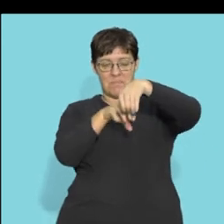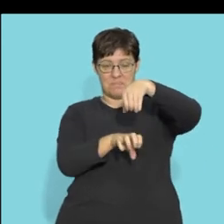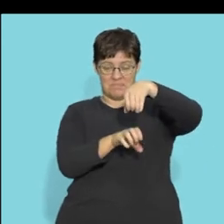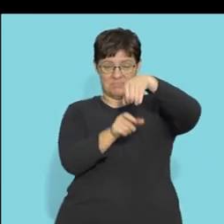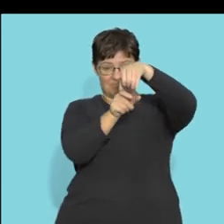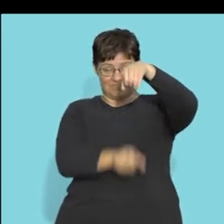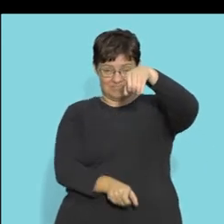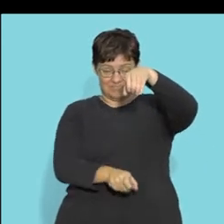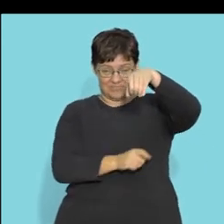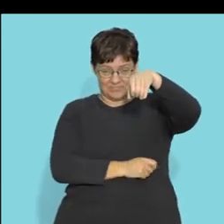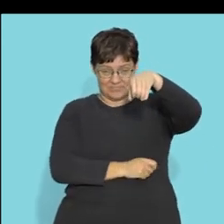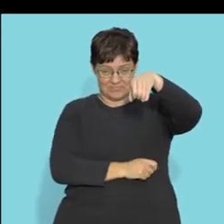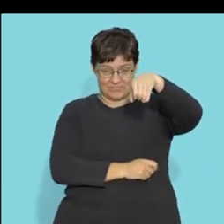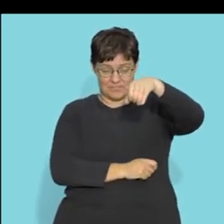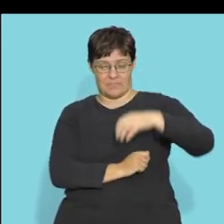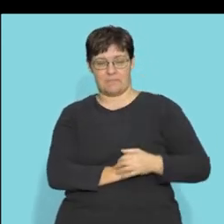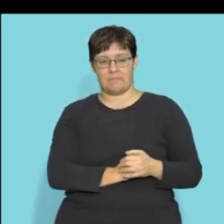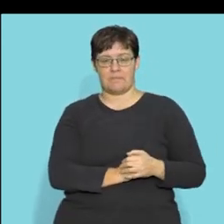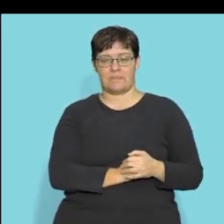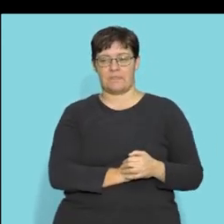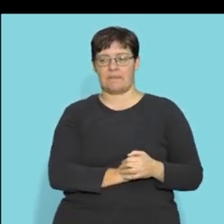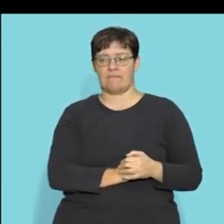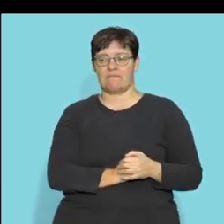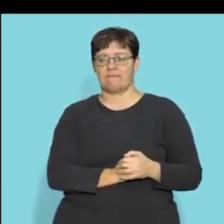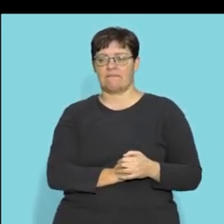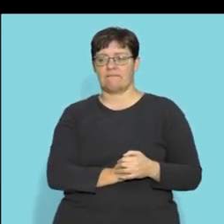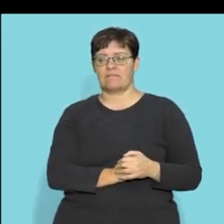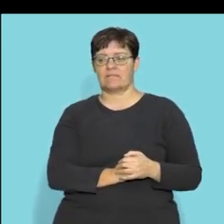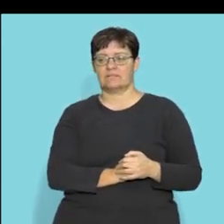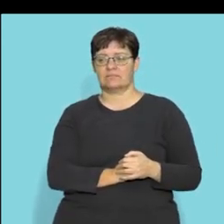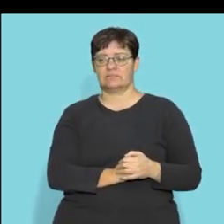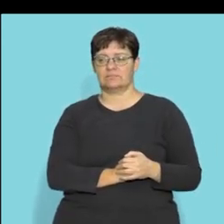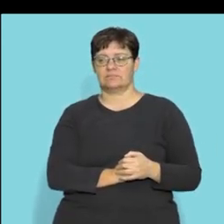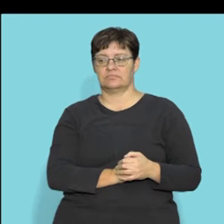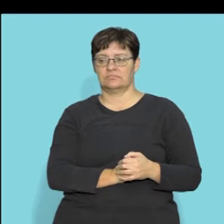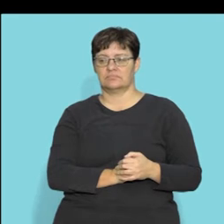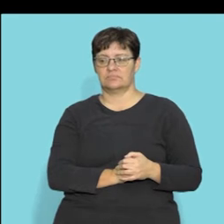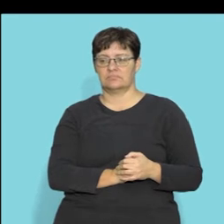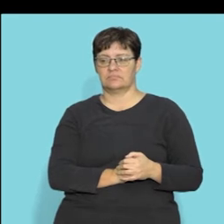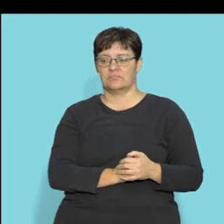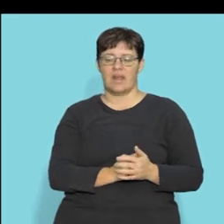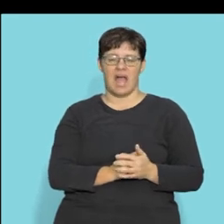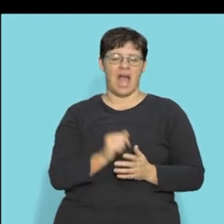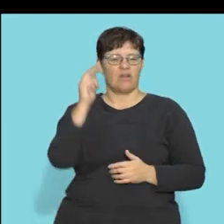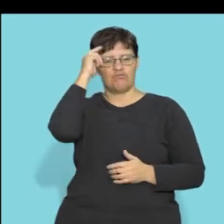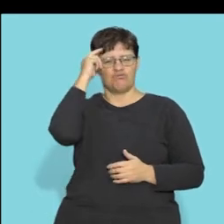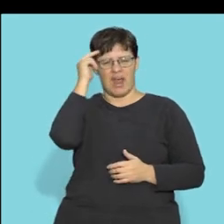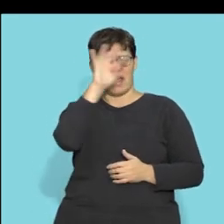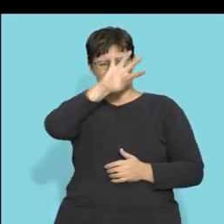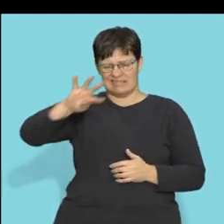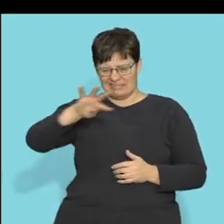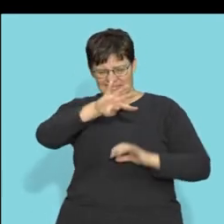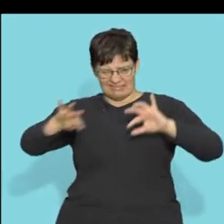parts of of the central nervous system this part here this grayish